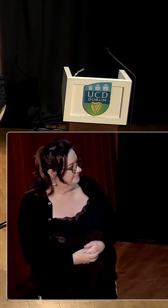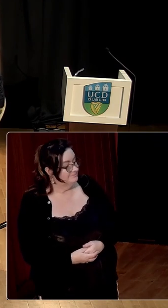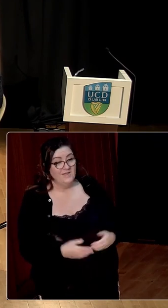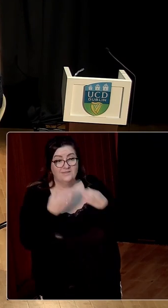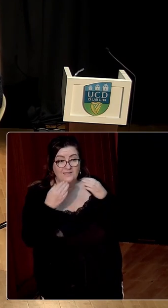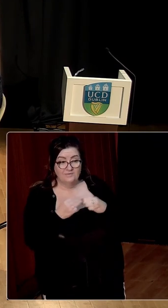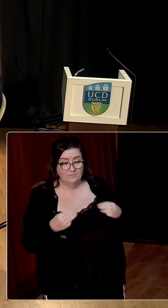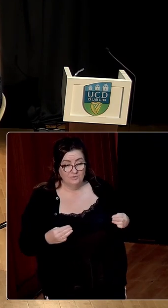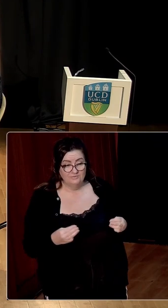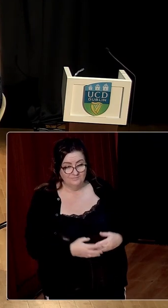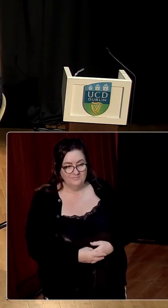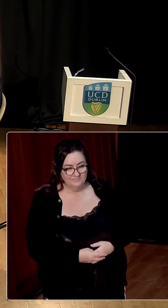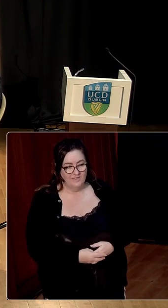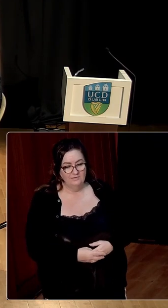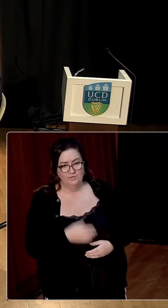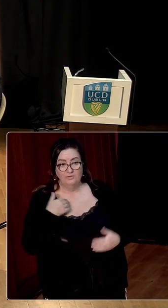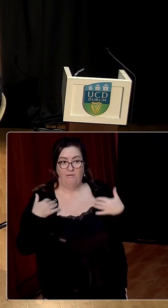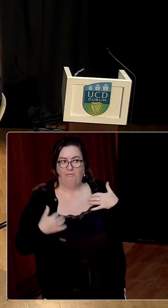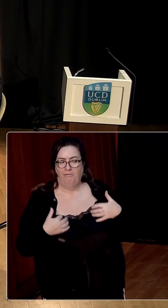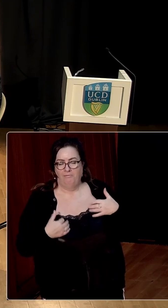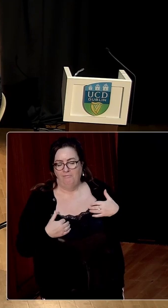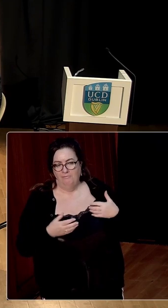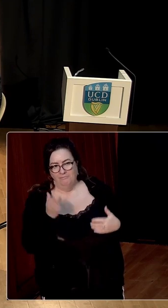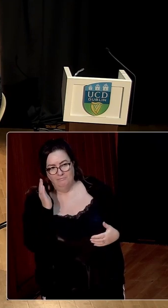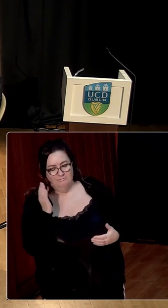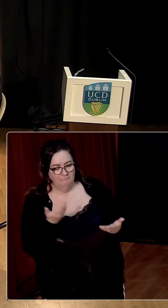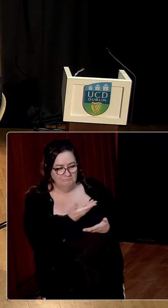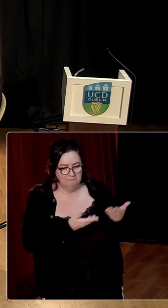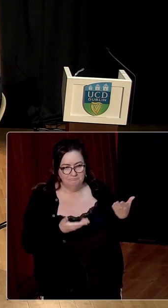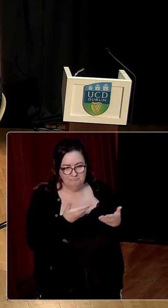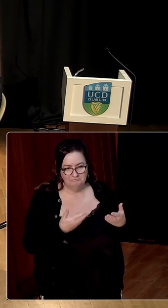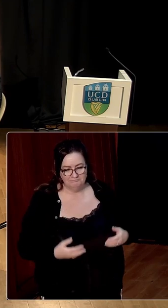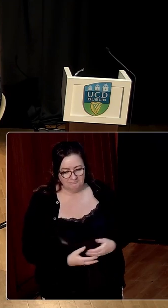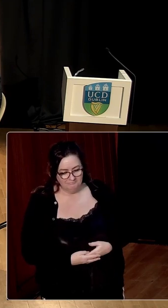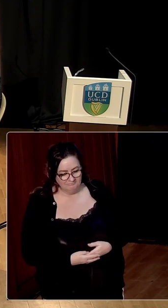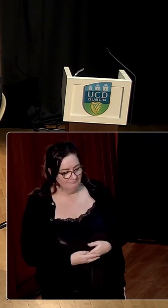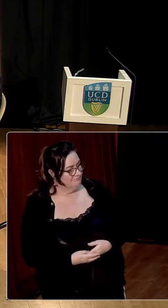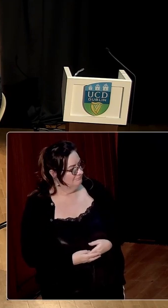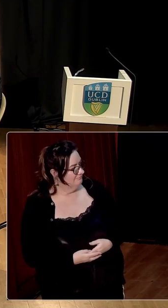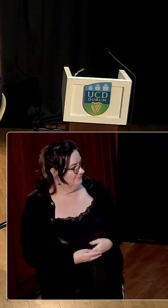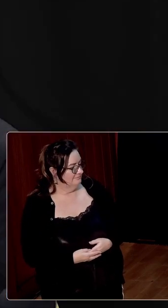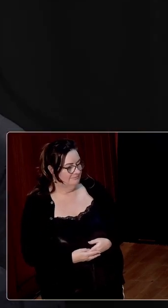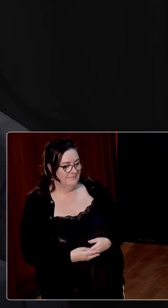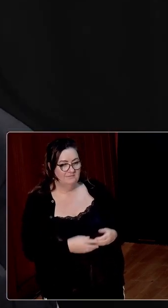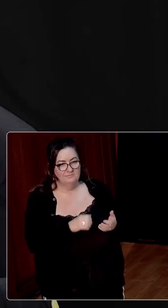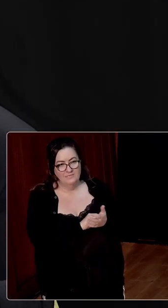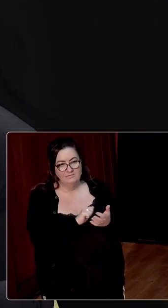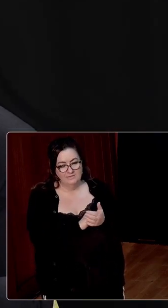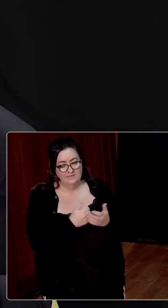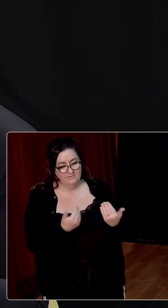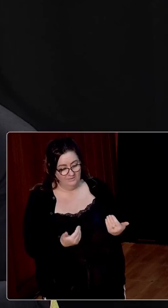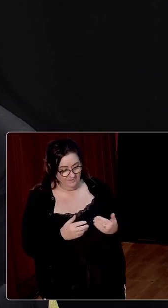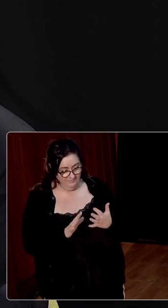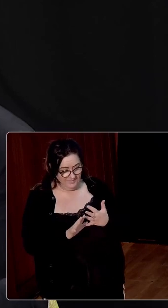Well, thank you very much. That was another fascinating discussion and paper. And I suppose what we're